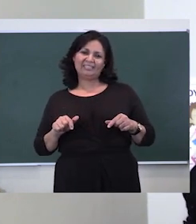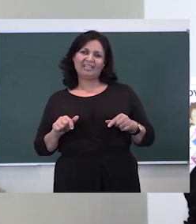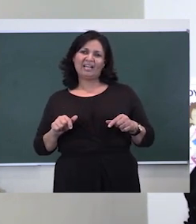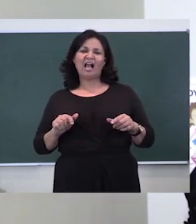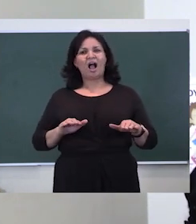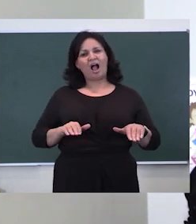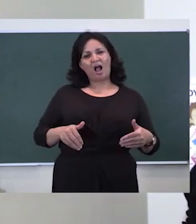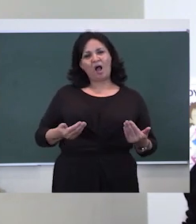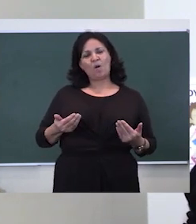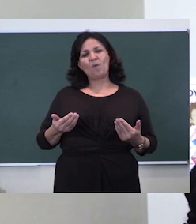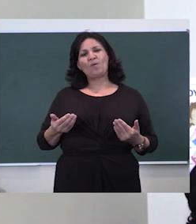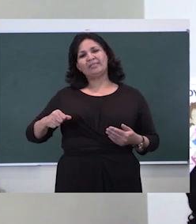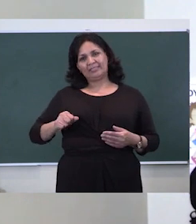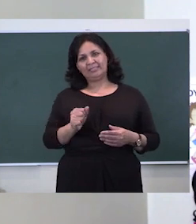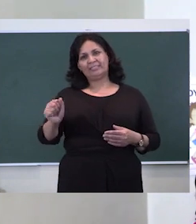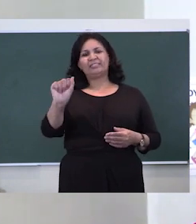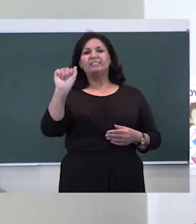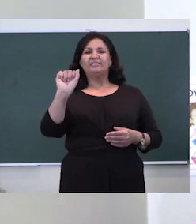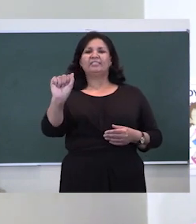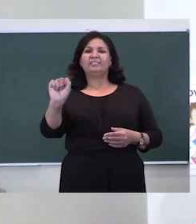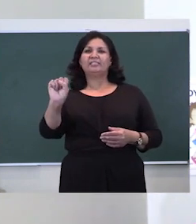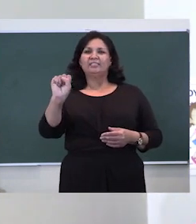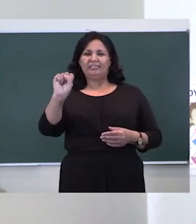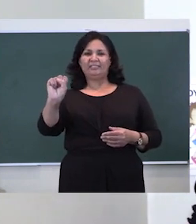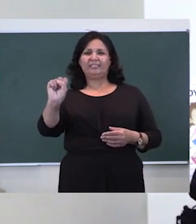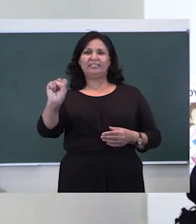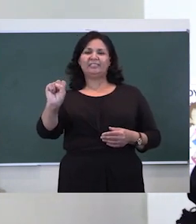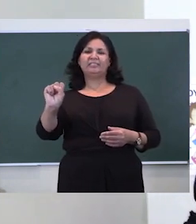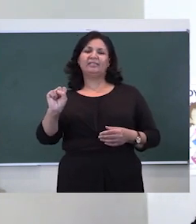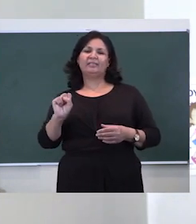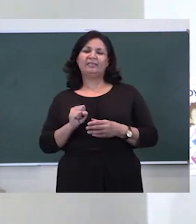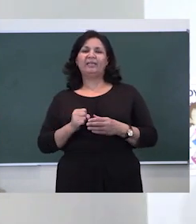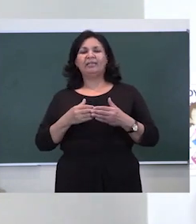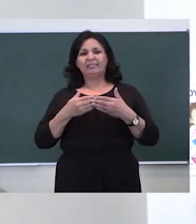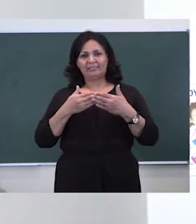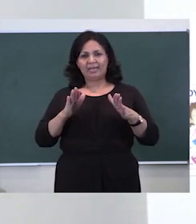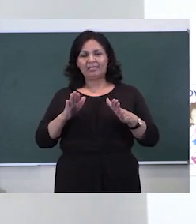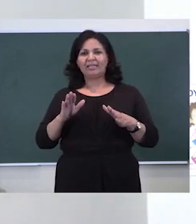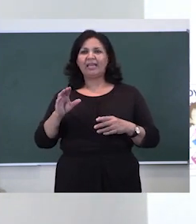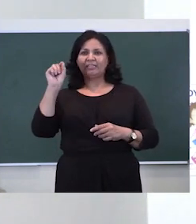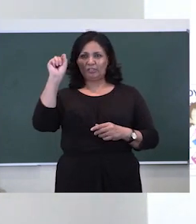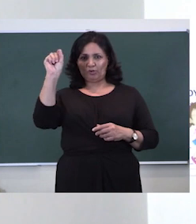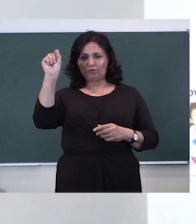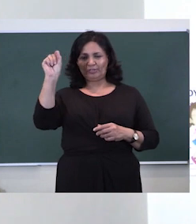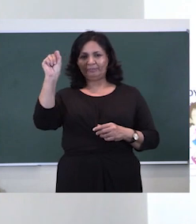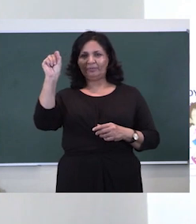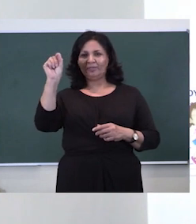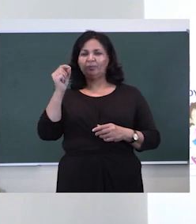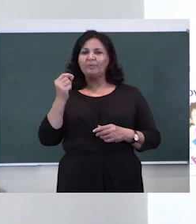looks like. Sammy Snake starts at the dot that we can see here.